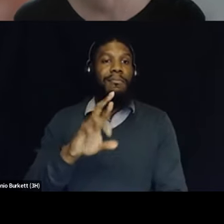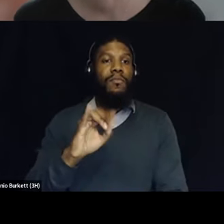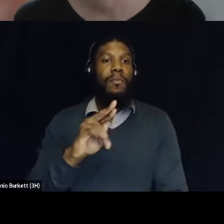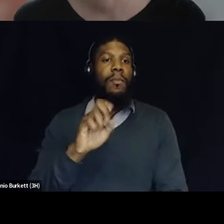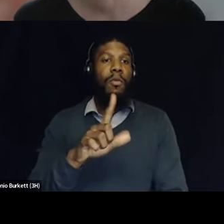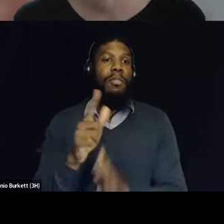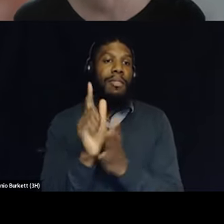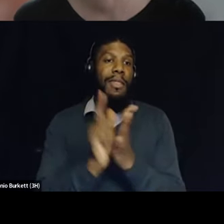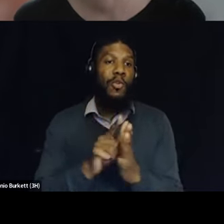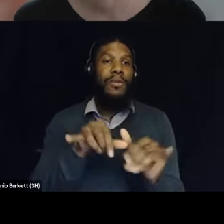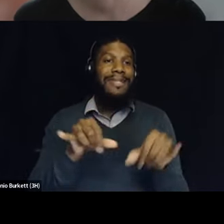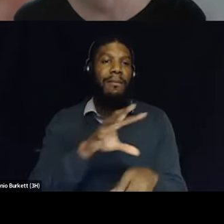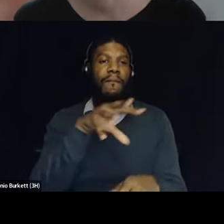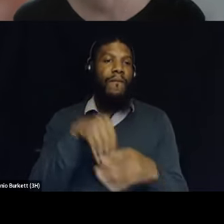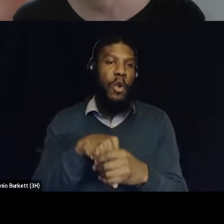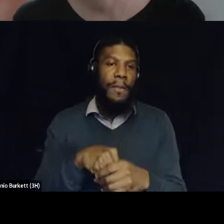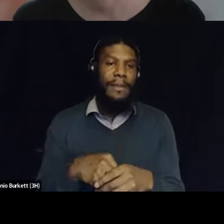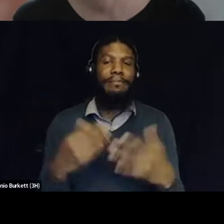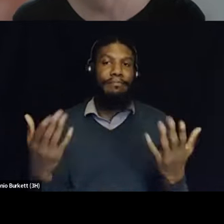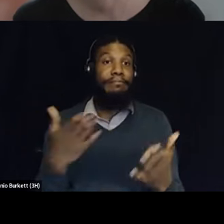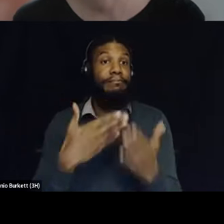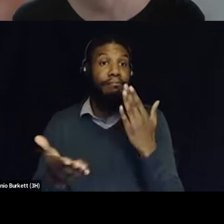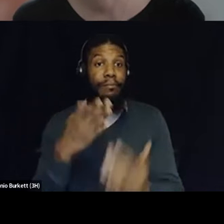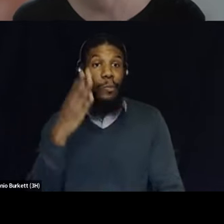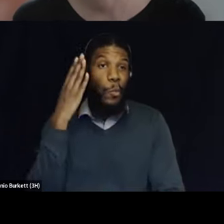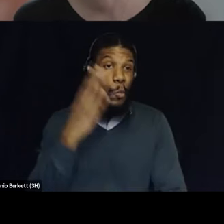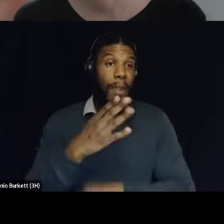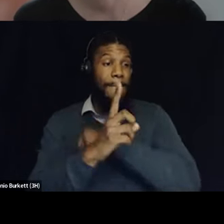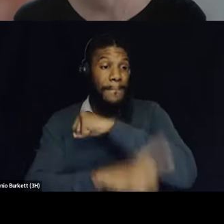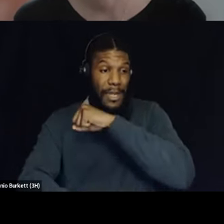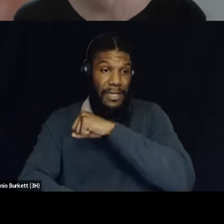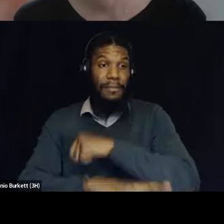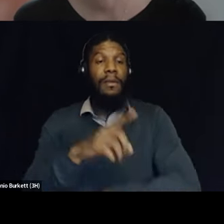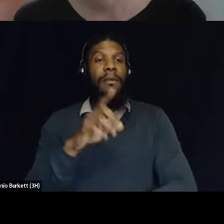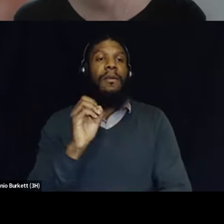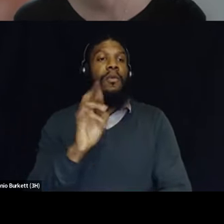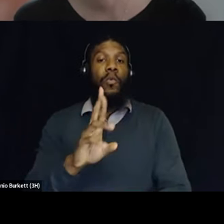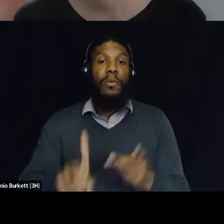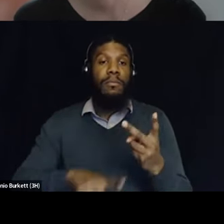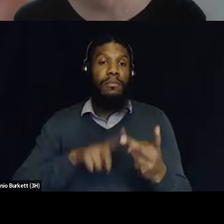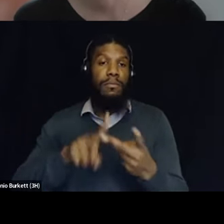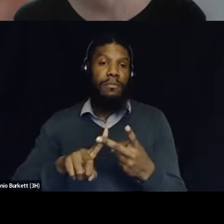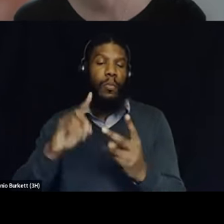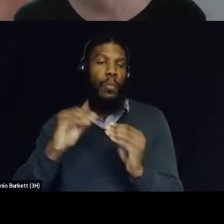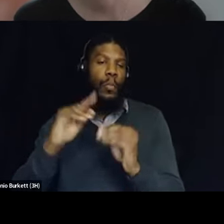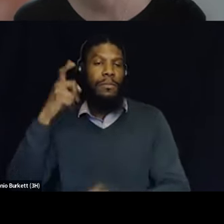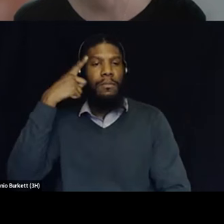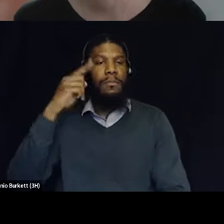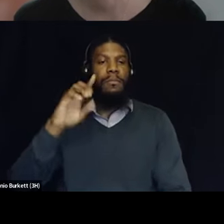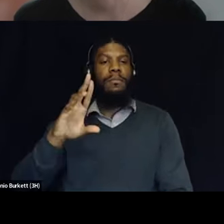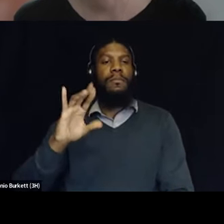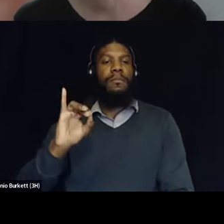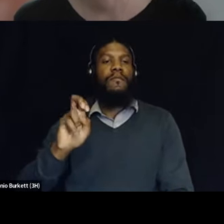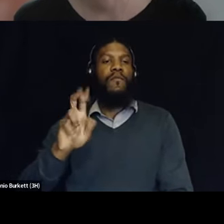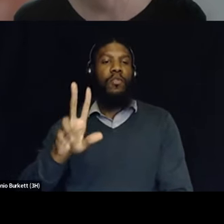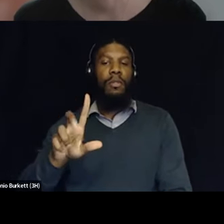involvement um whether it's direct punishment or the on the civil side of it that stems from it um